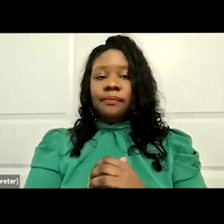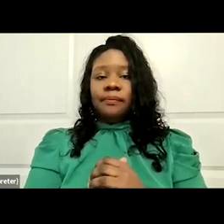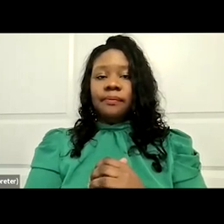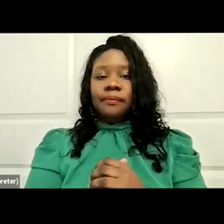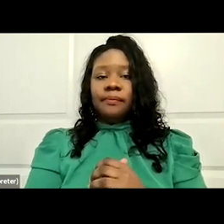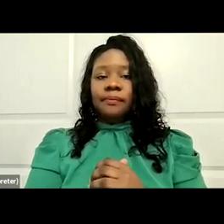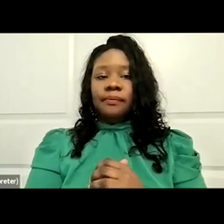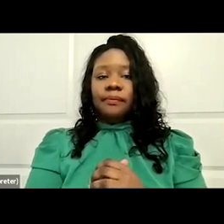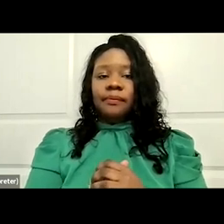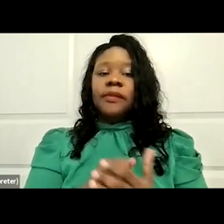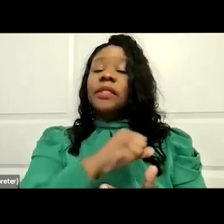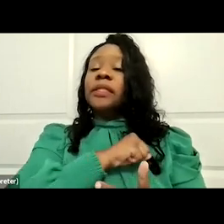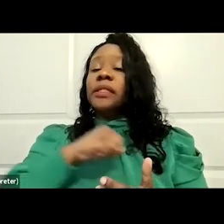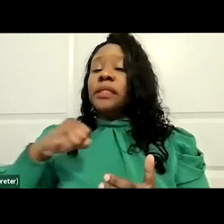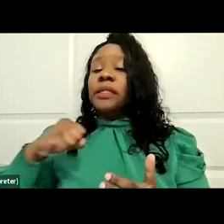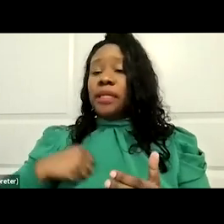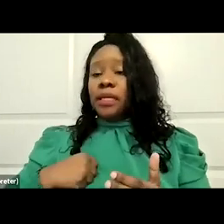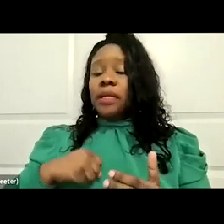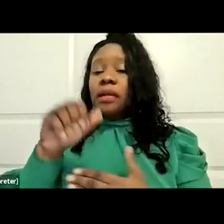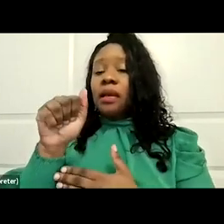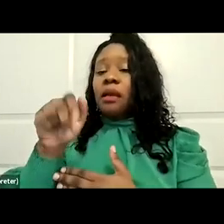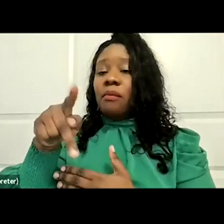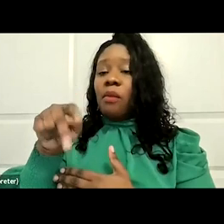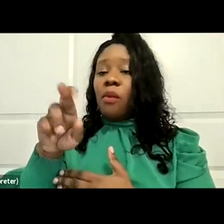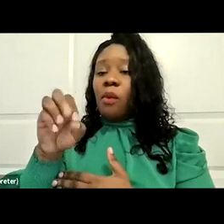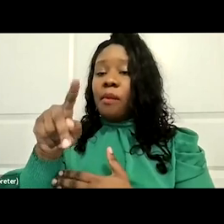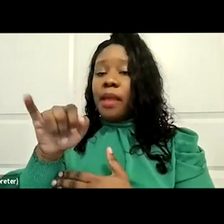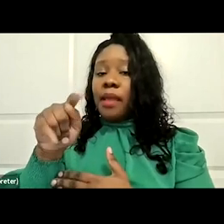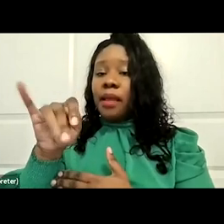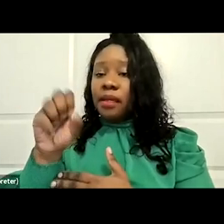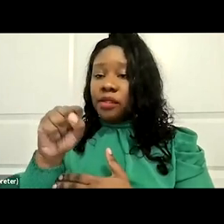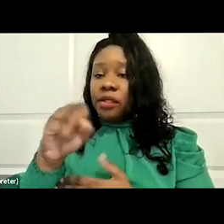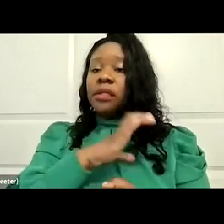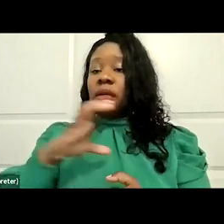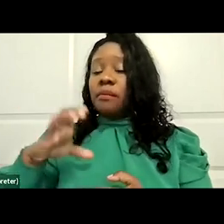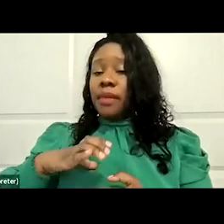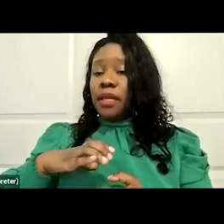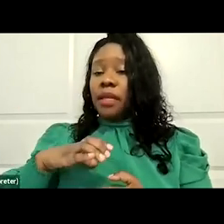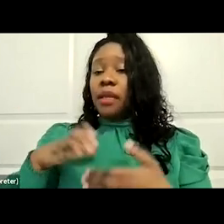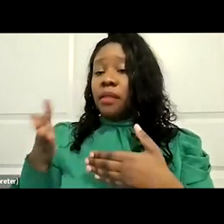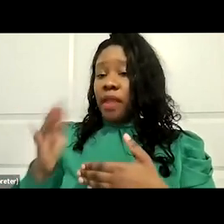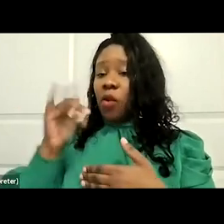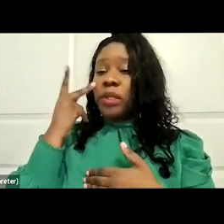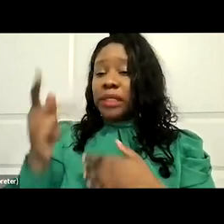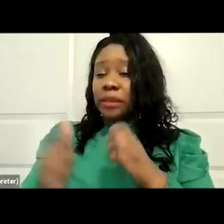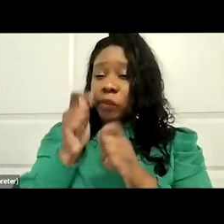Senate Appropriations. I think that the Senate Appropriations Committee is where you're going to see the biggest change,